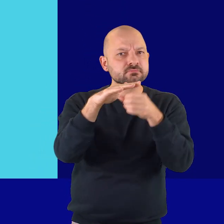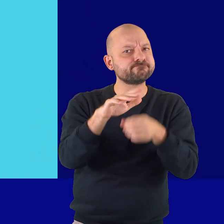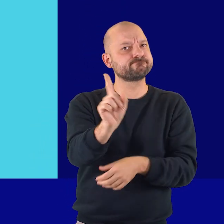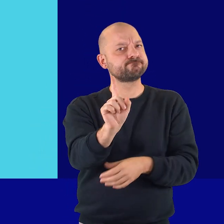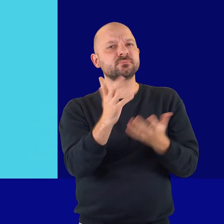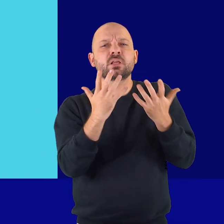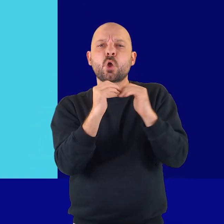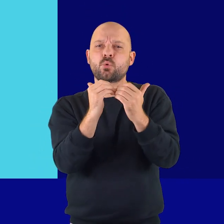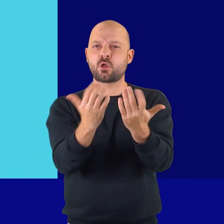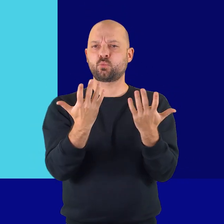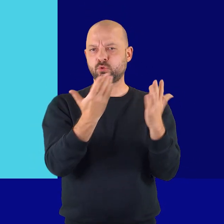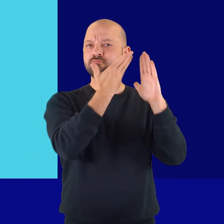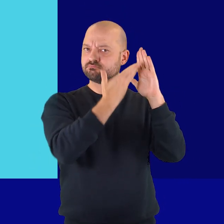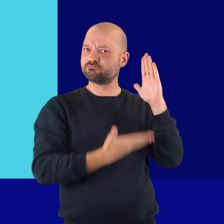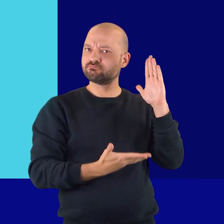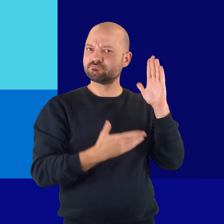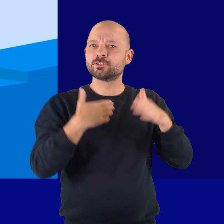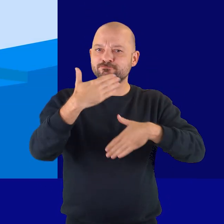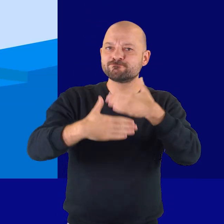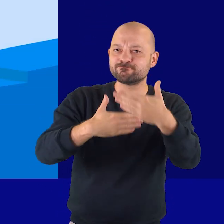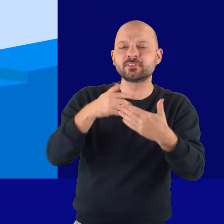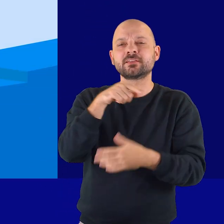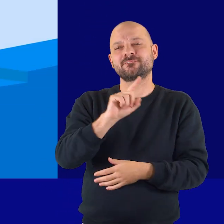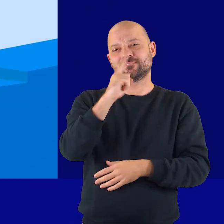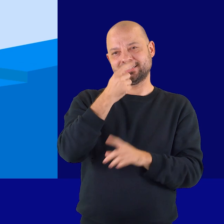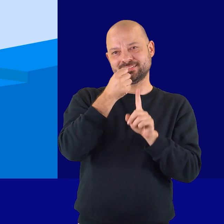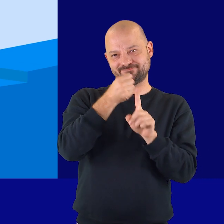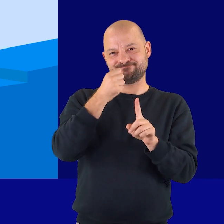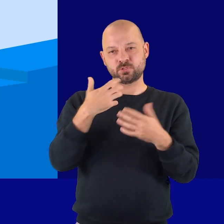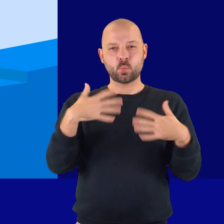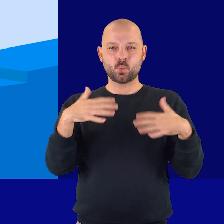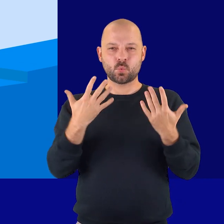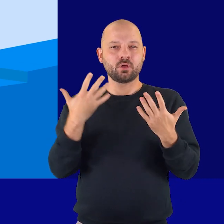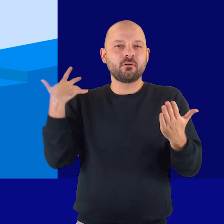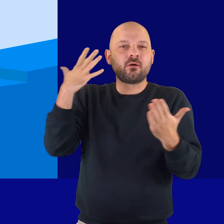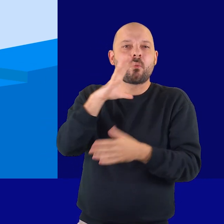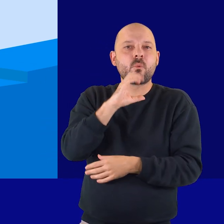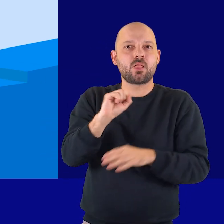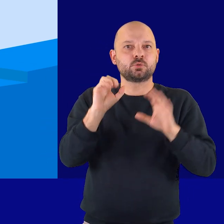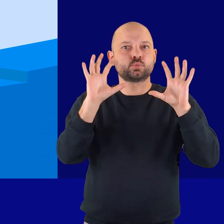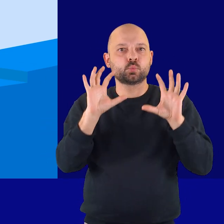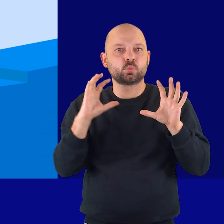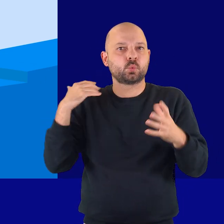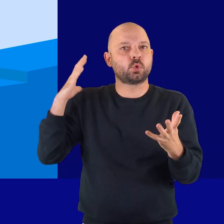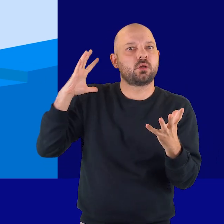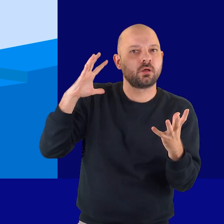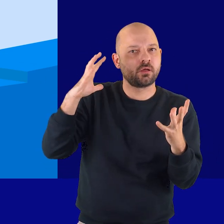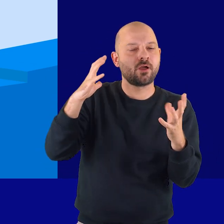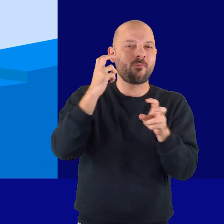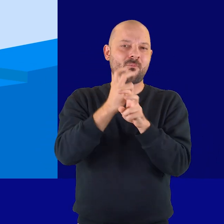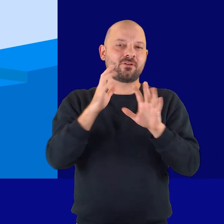However, these are only initial sources of inspiration. Breaking up old structures does not happen overnight.